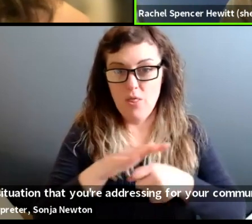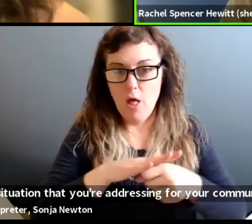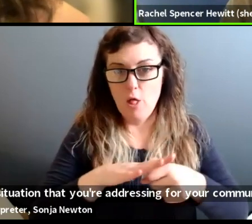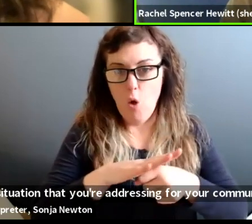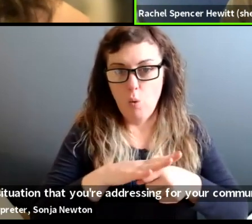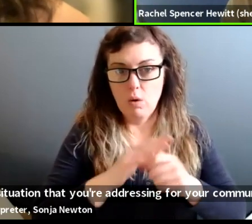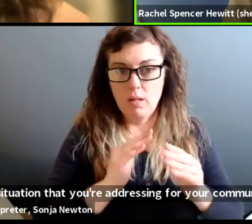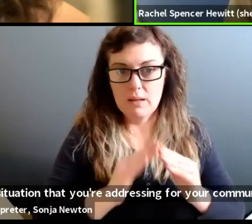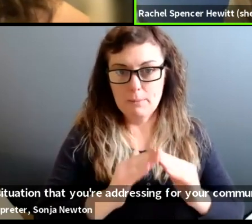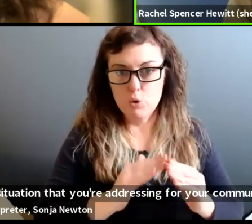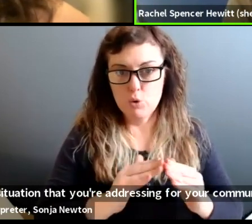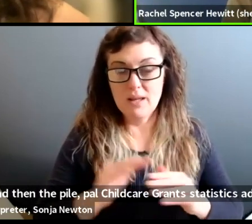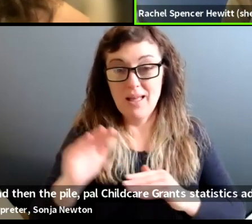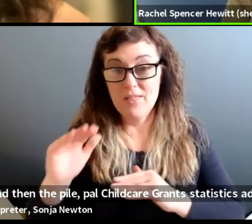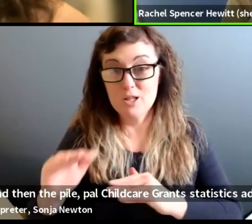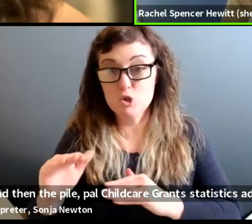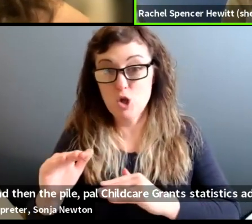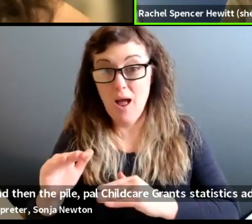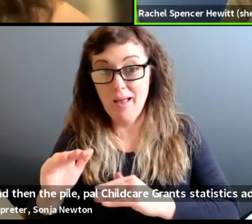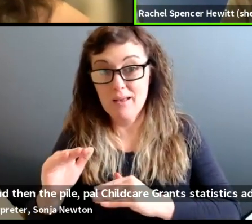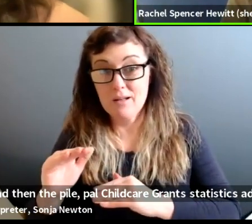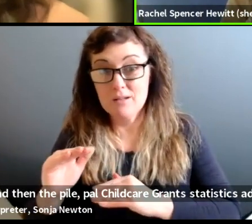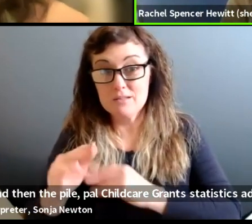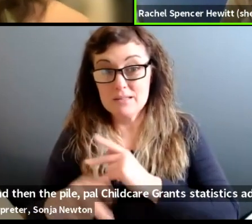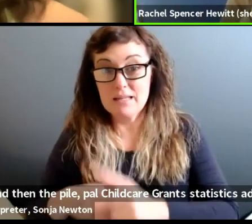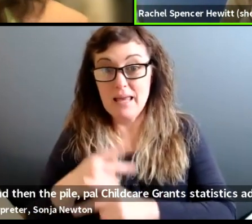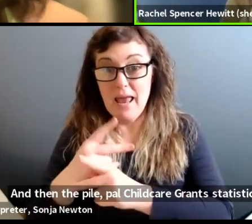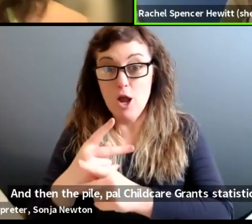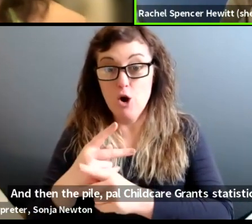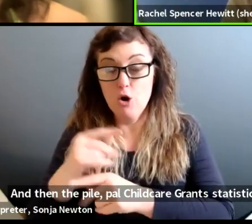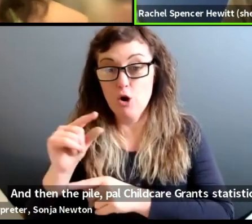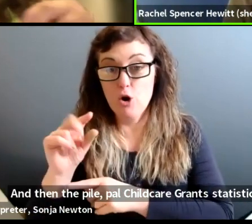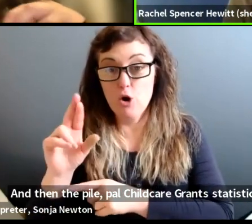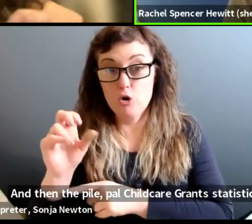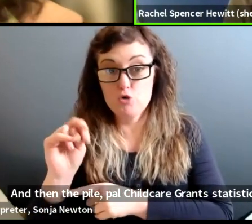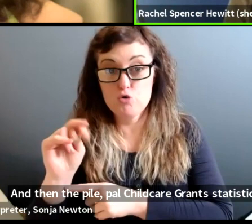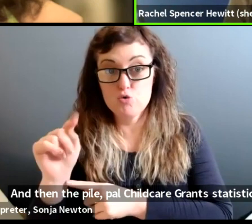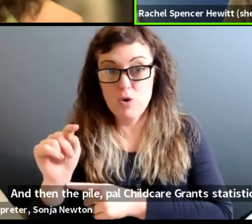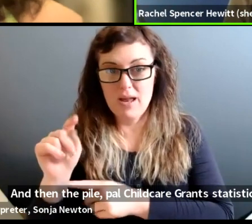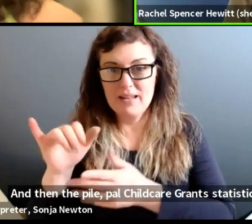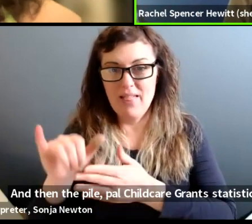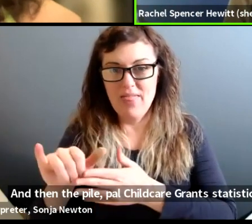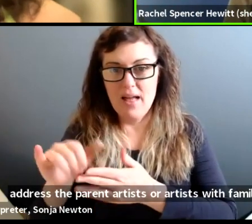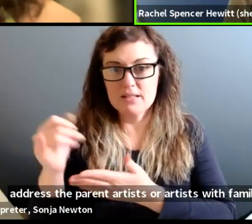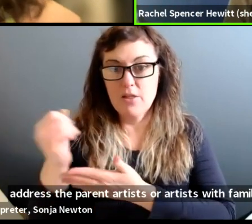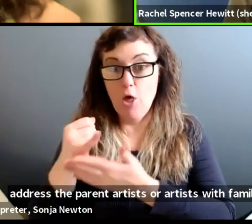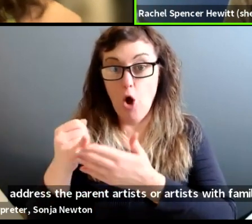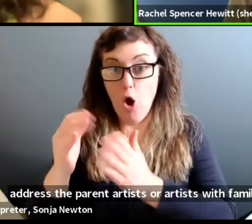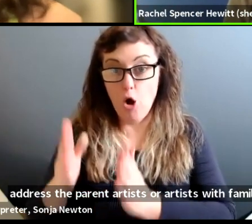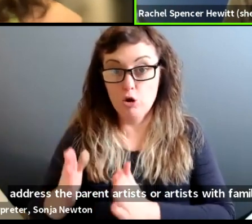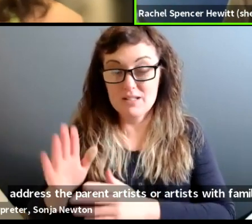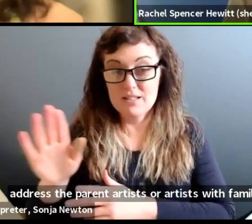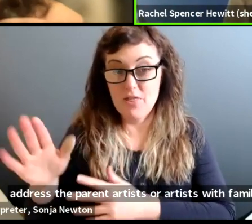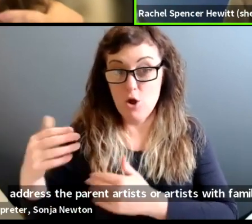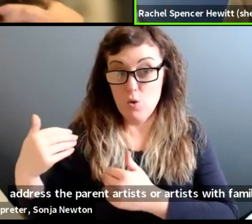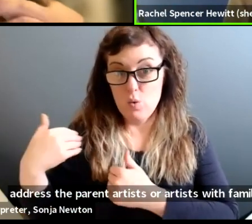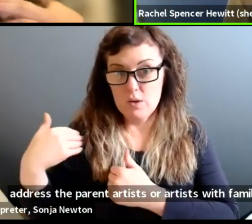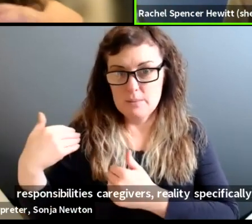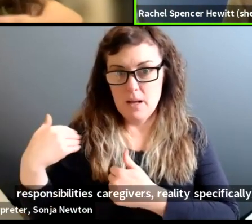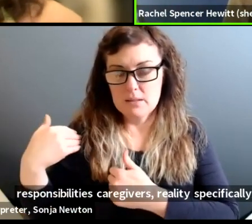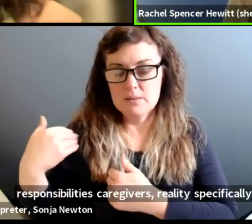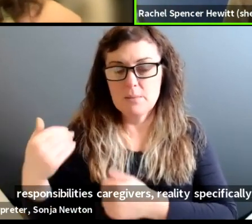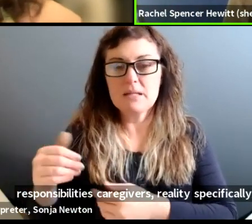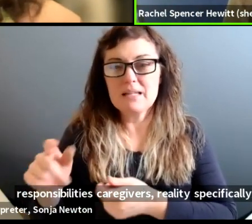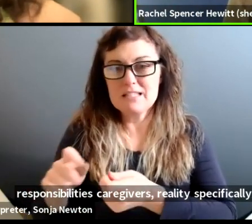grant statistics address the, um, parent artists or artists with family responsibilities, caregivers, reality specifically